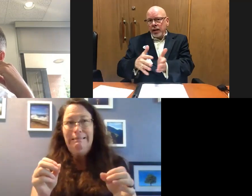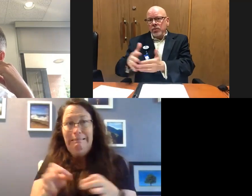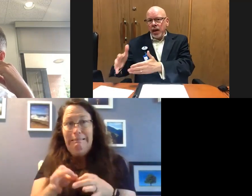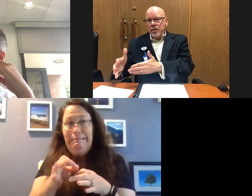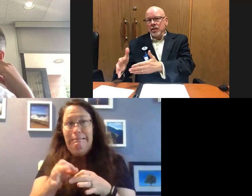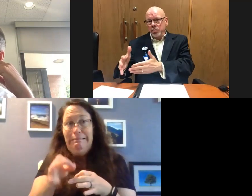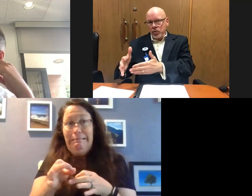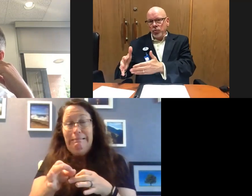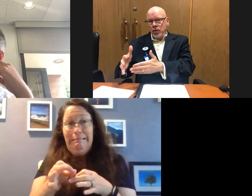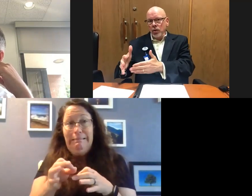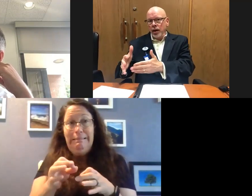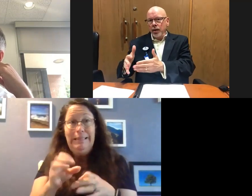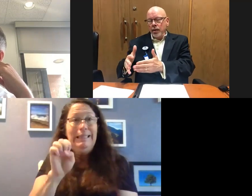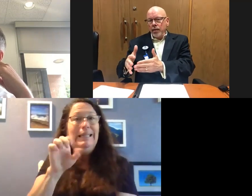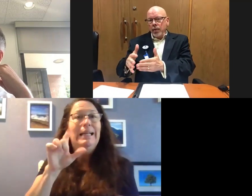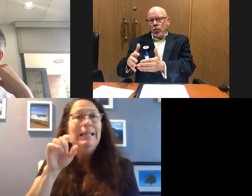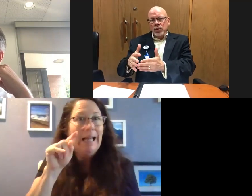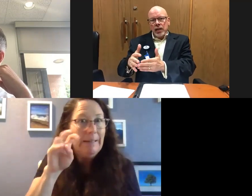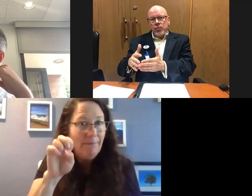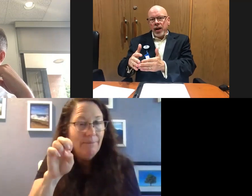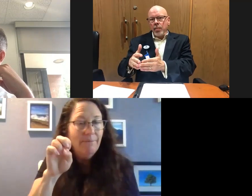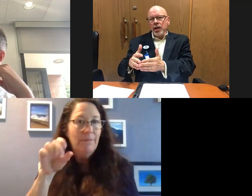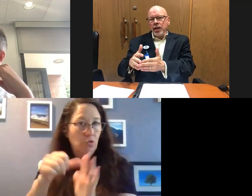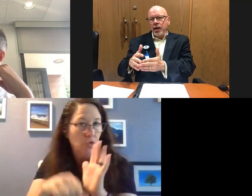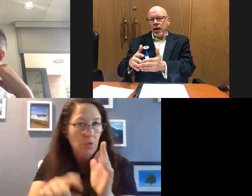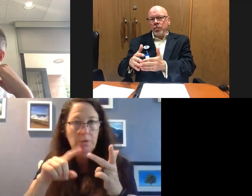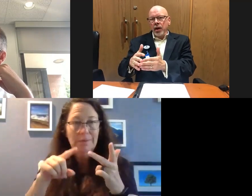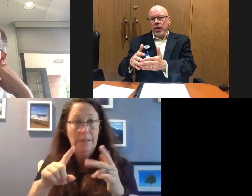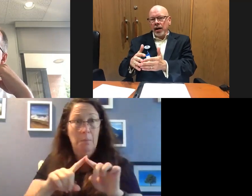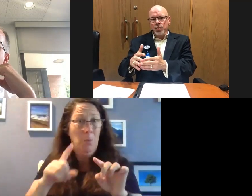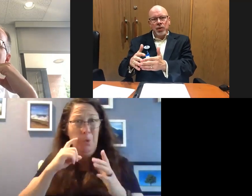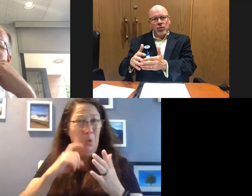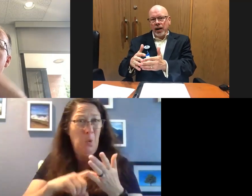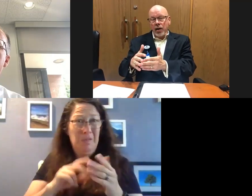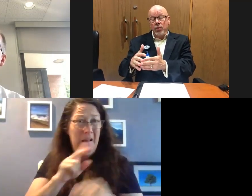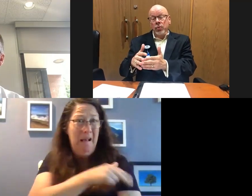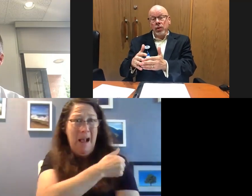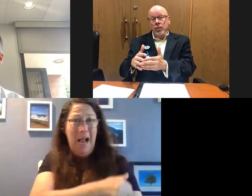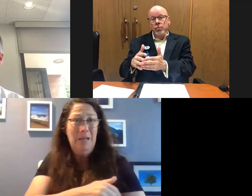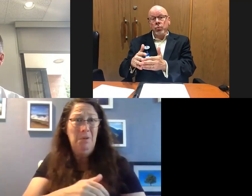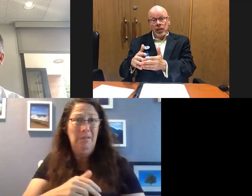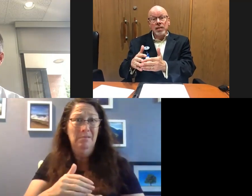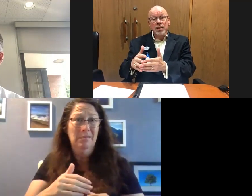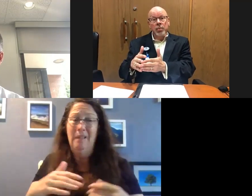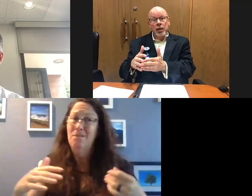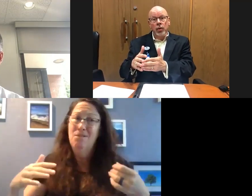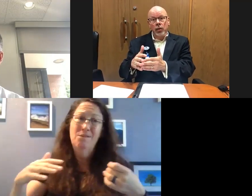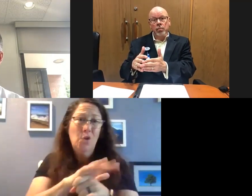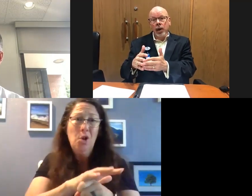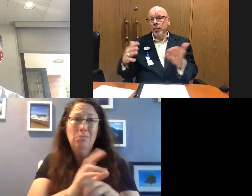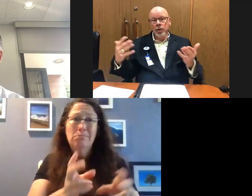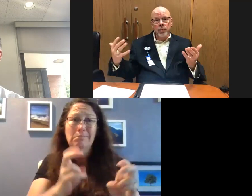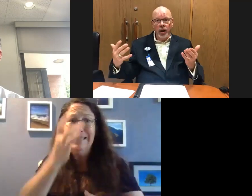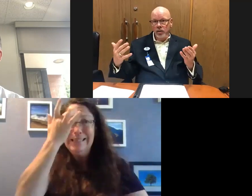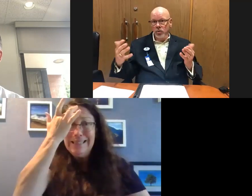elective cases as best we could, we're seeing a phenomenon that our hospitals right now are full of really sick people.